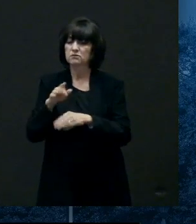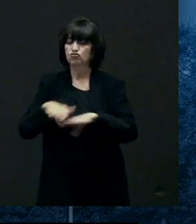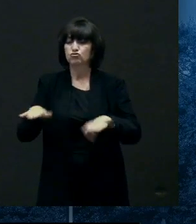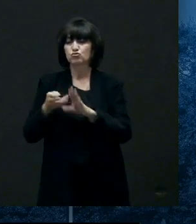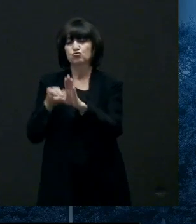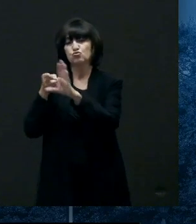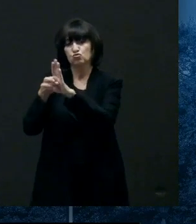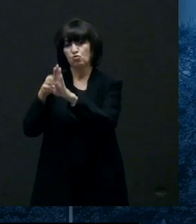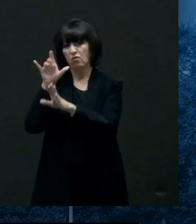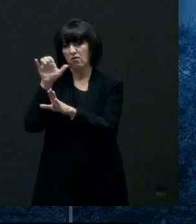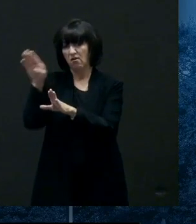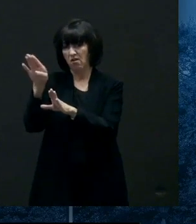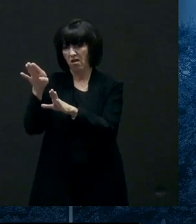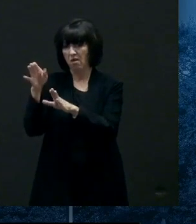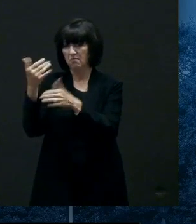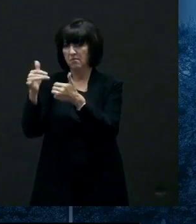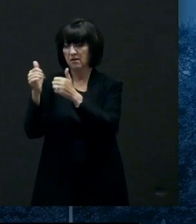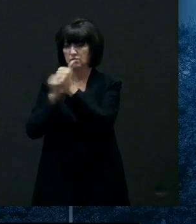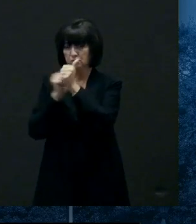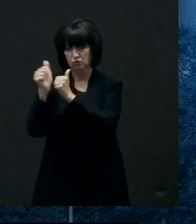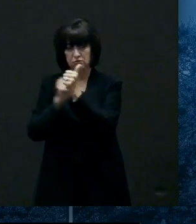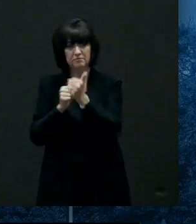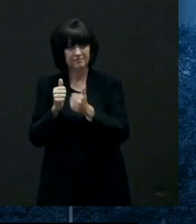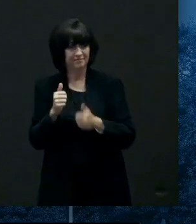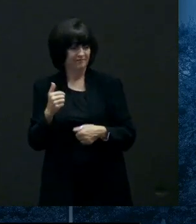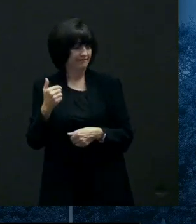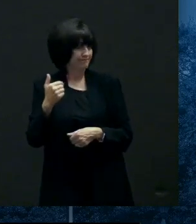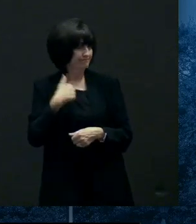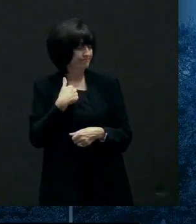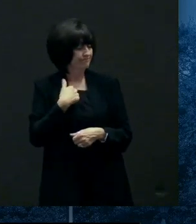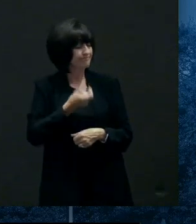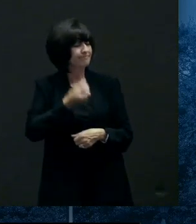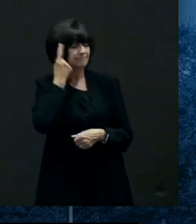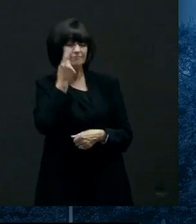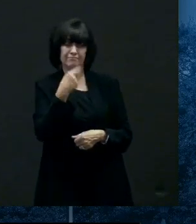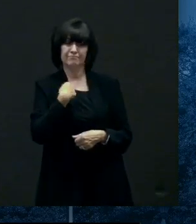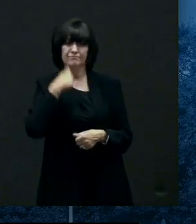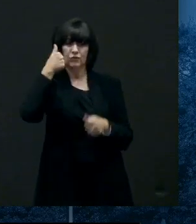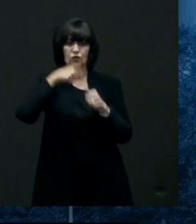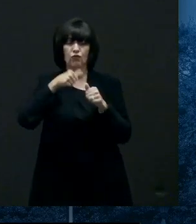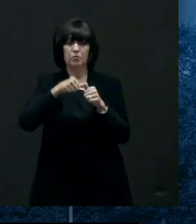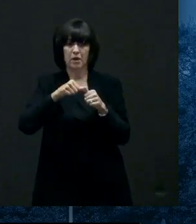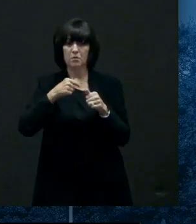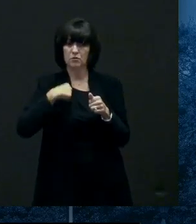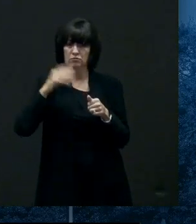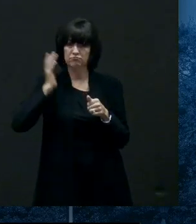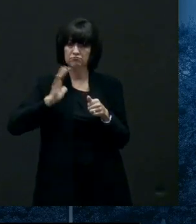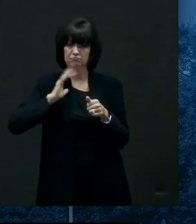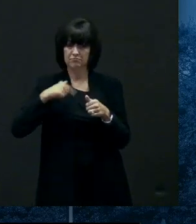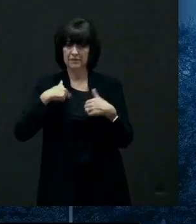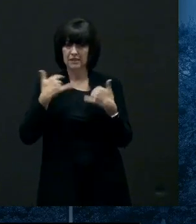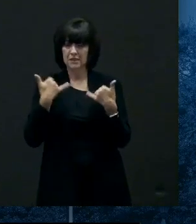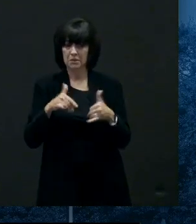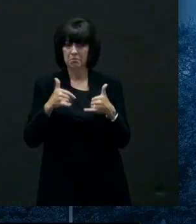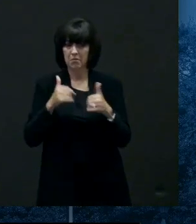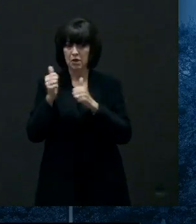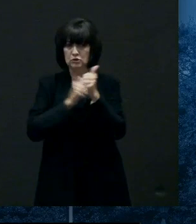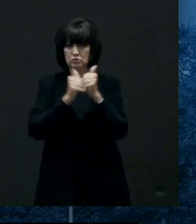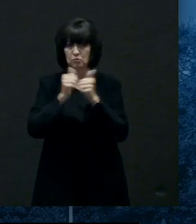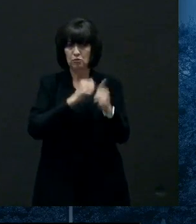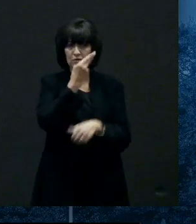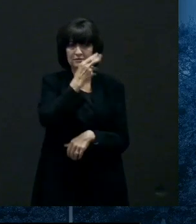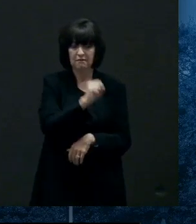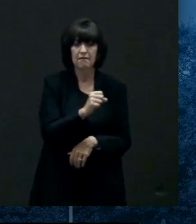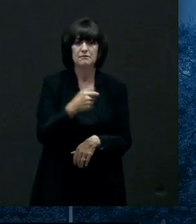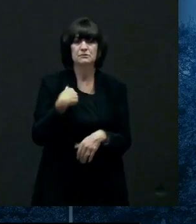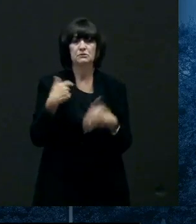lifelong athlete and somebody who played three sports in high school and two sports in college and i know how important